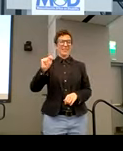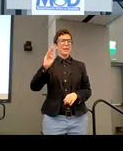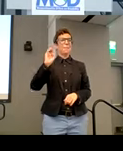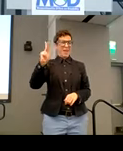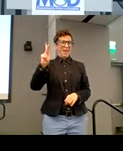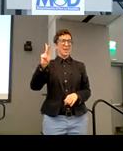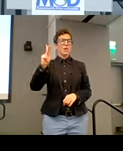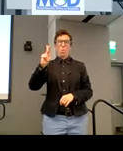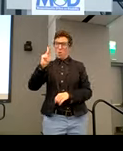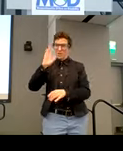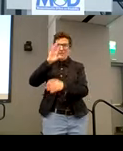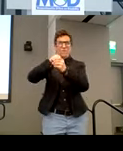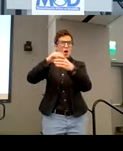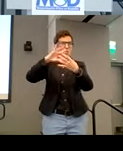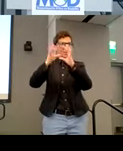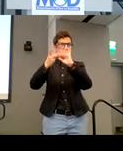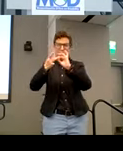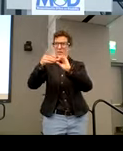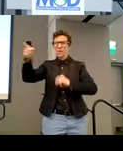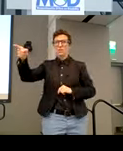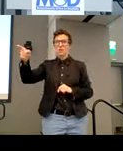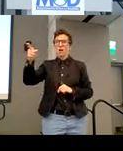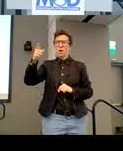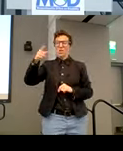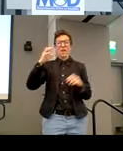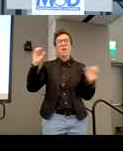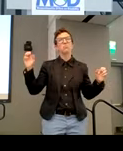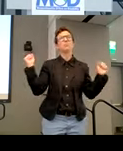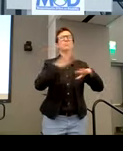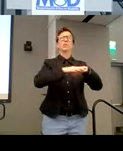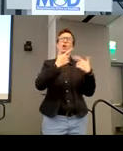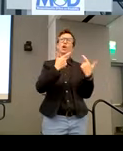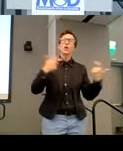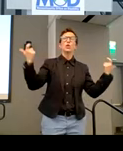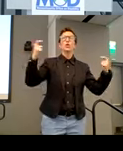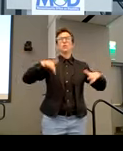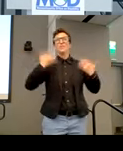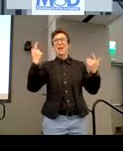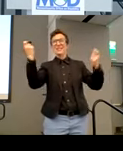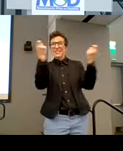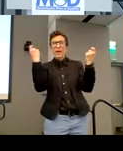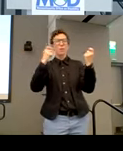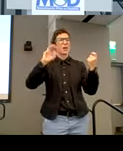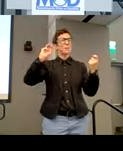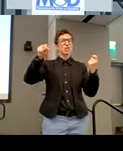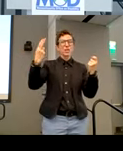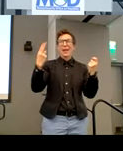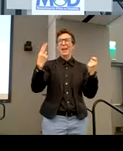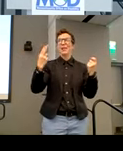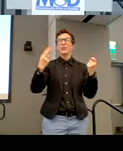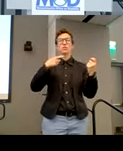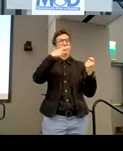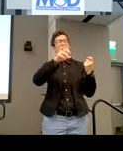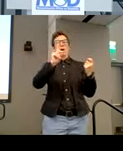settlement, I don't know if you guys remember that or know it, they had like a big picnic on the grounds of mass general. And, you know, Dan Manning from greater